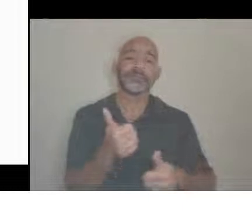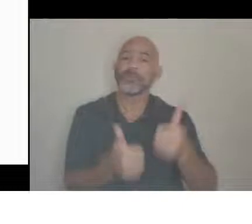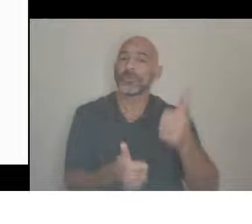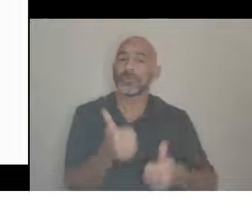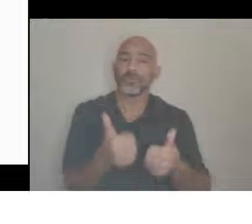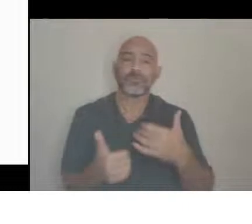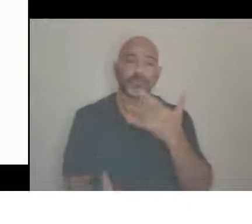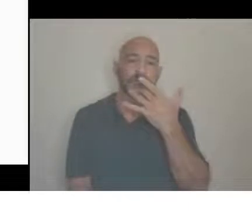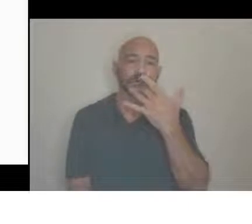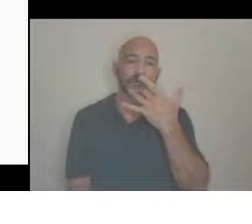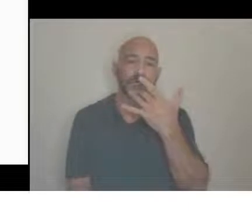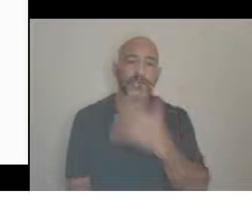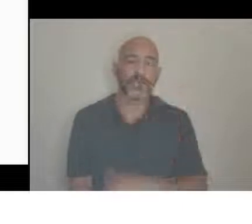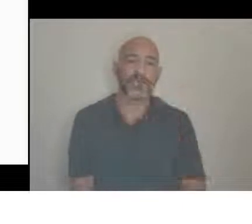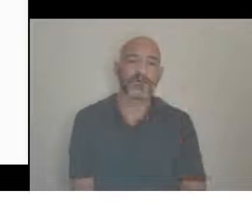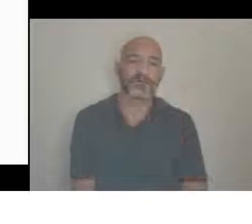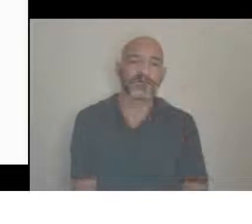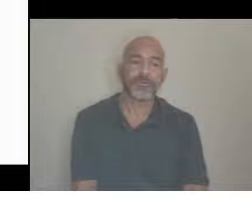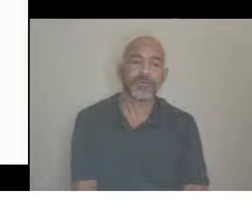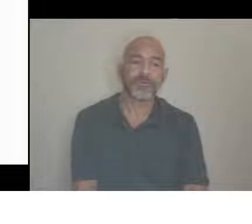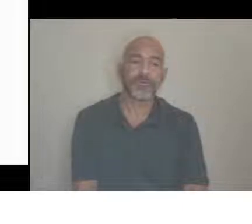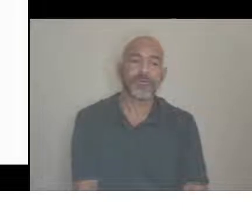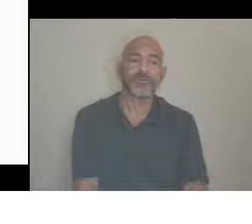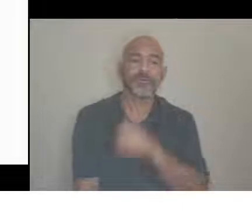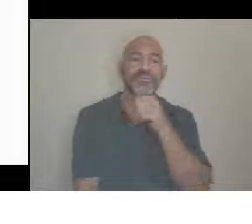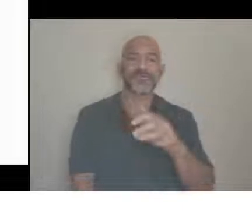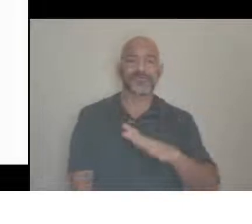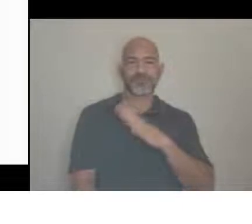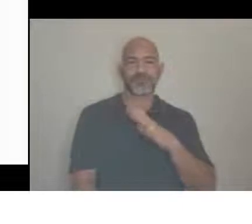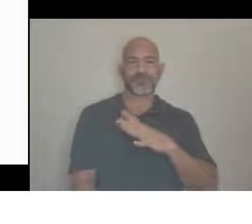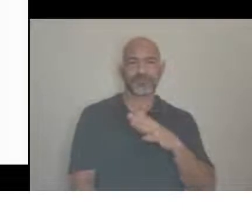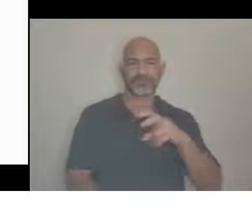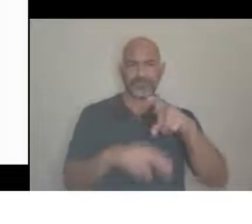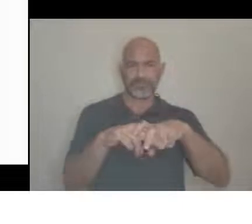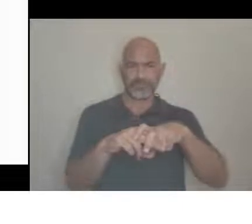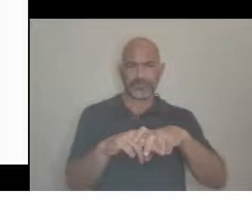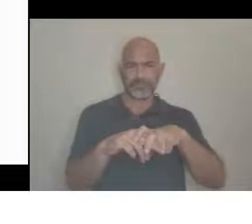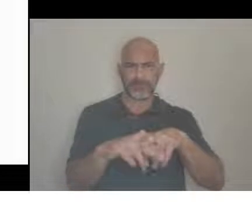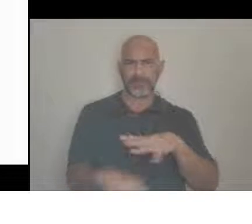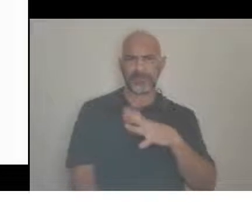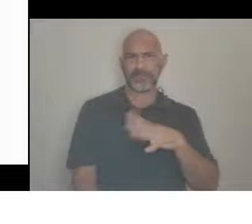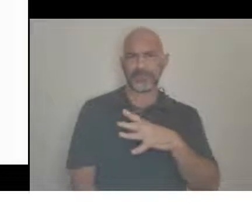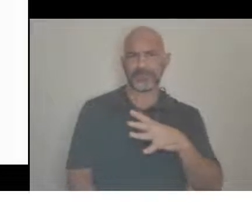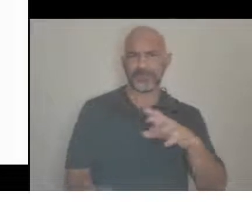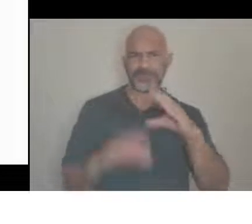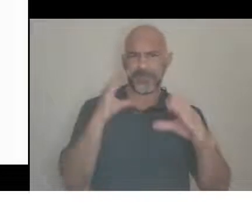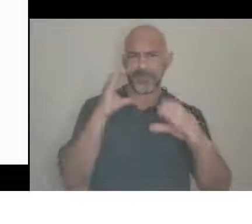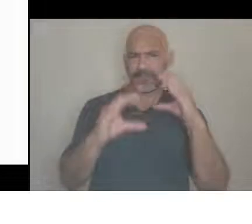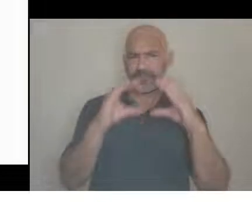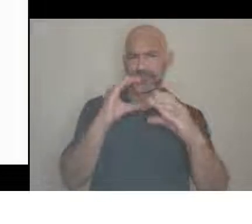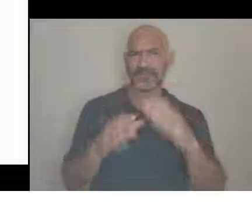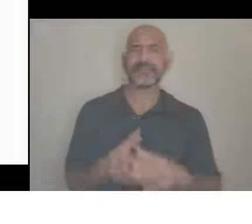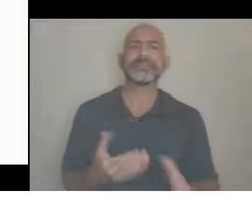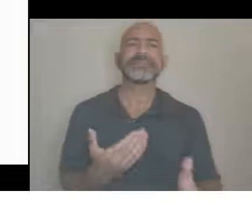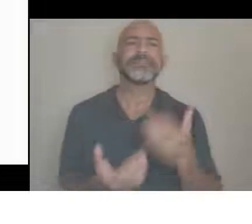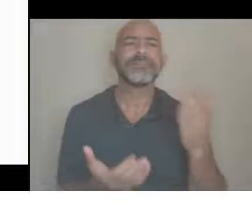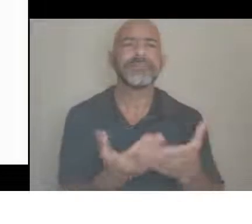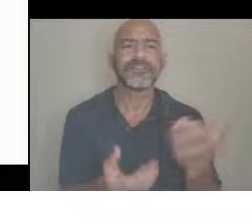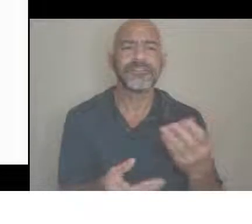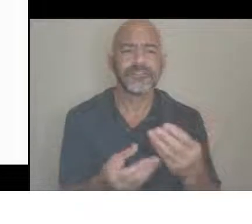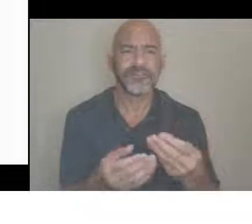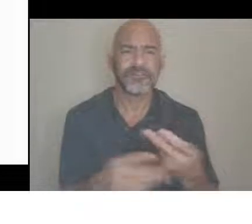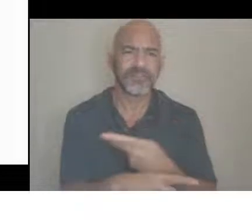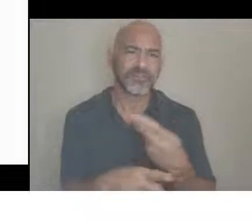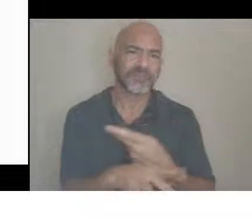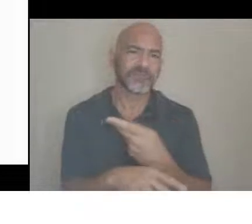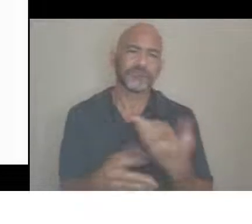conversation, you know, it's easy to work in. And that way, you're also, you